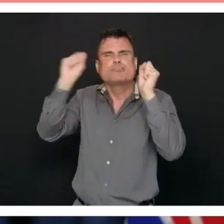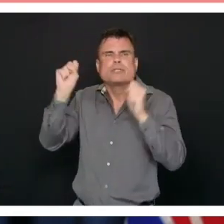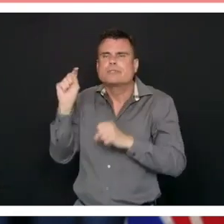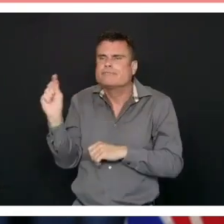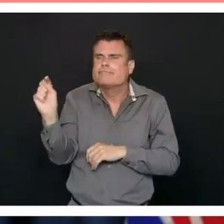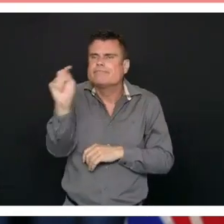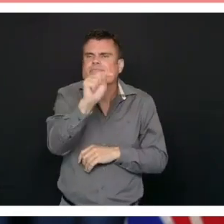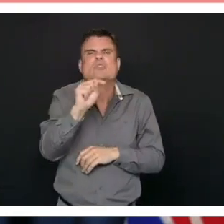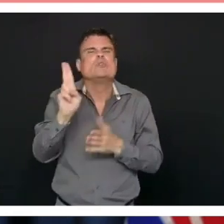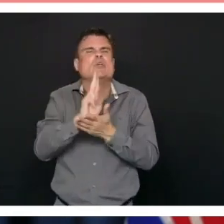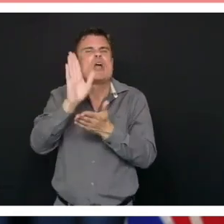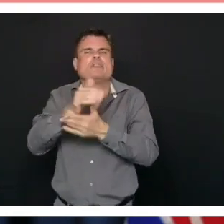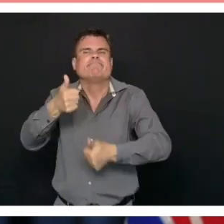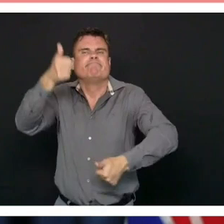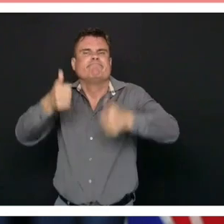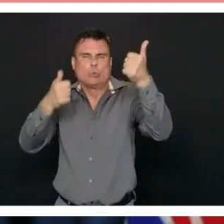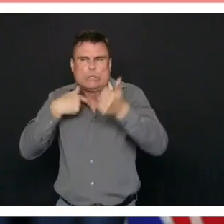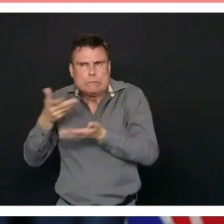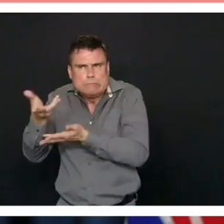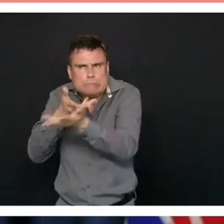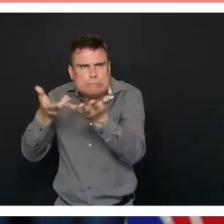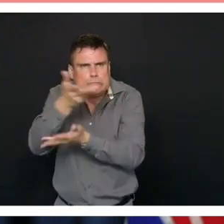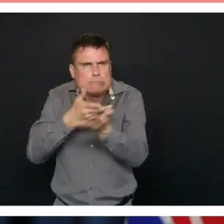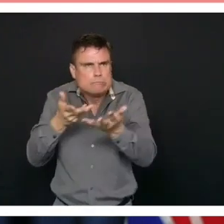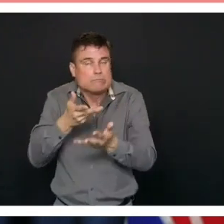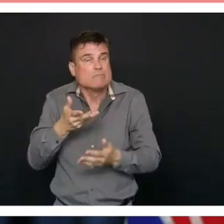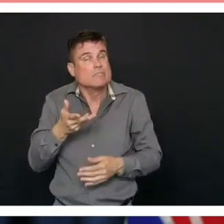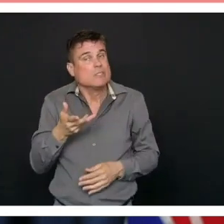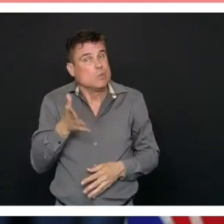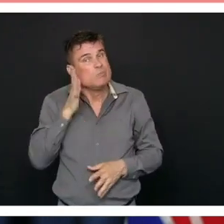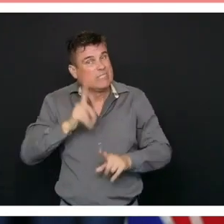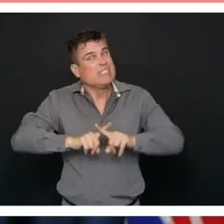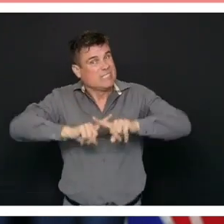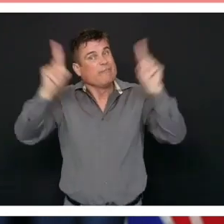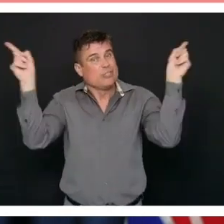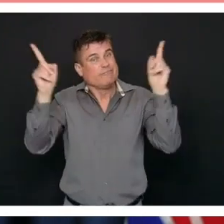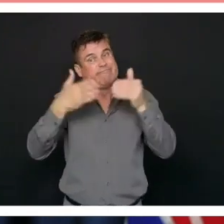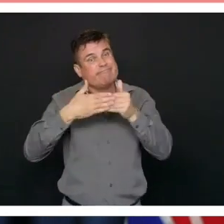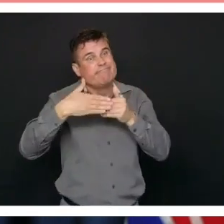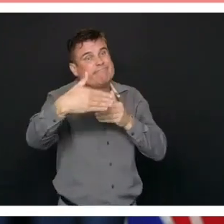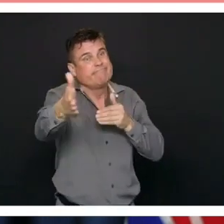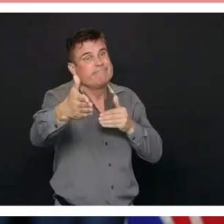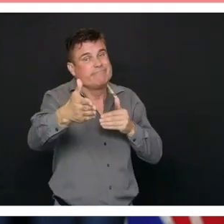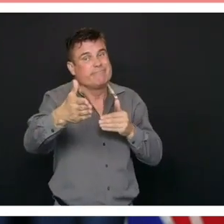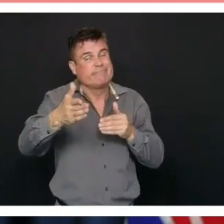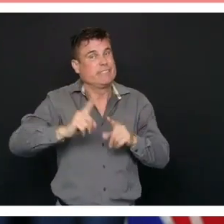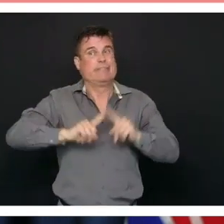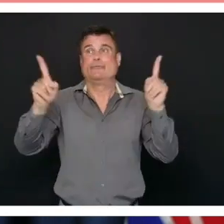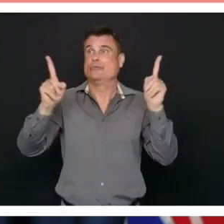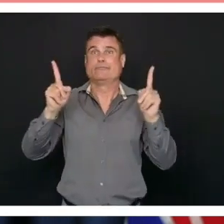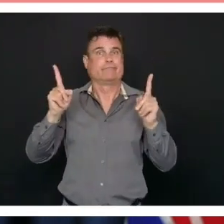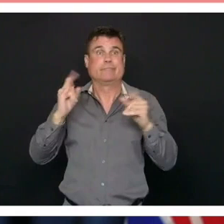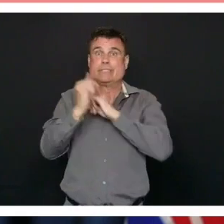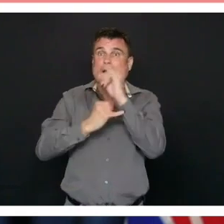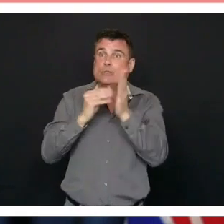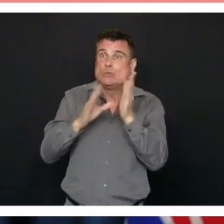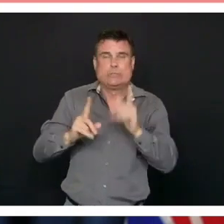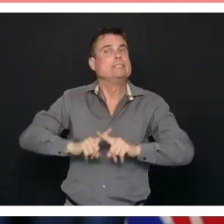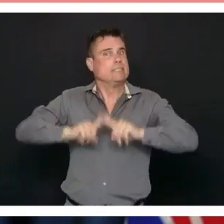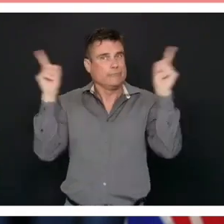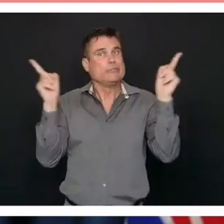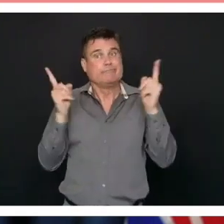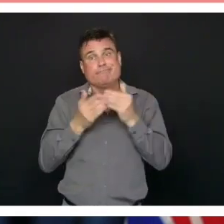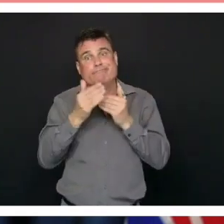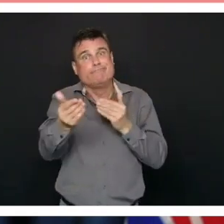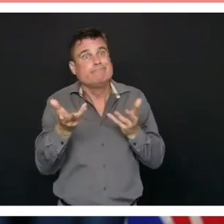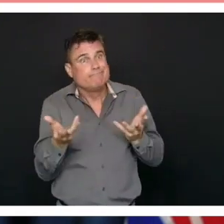has a different approach to international students. And Minister Fleming and I will have more to say about the K-12 system in